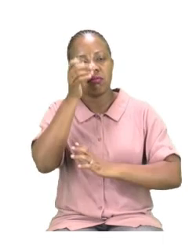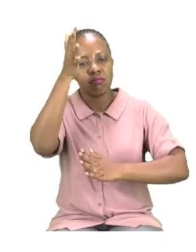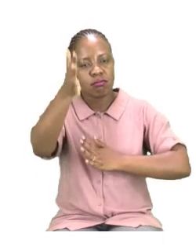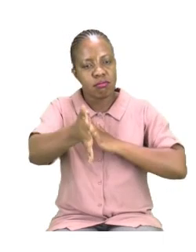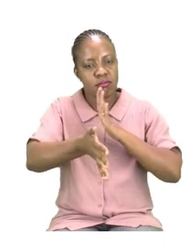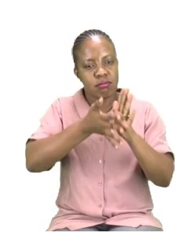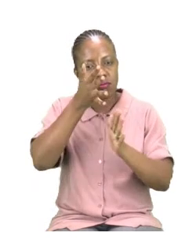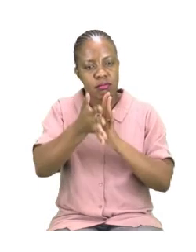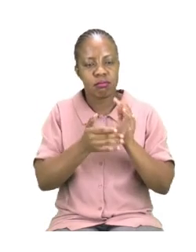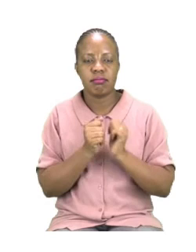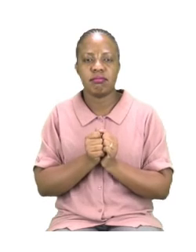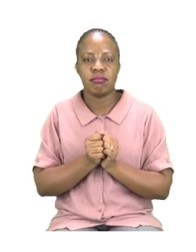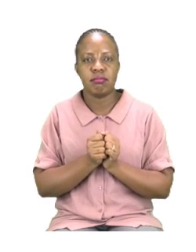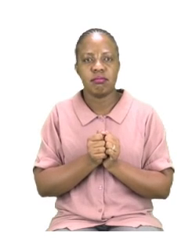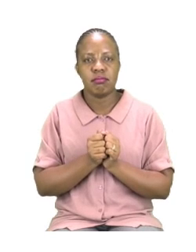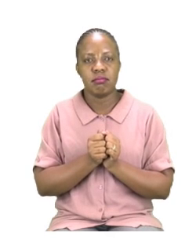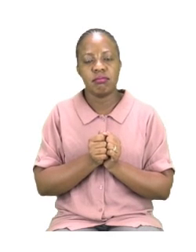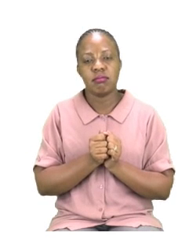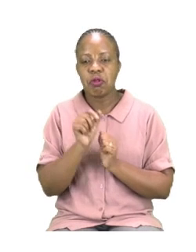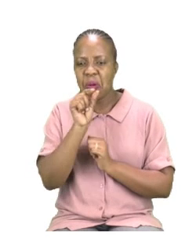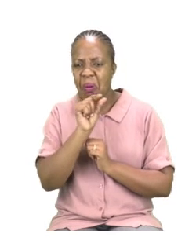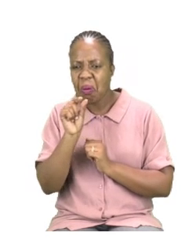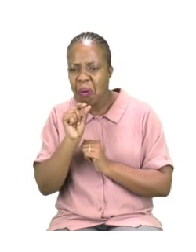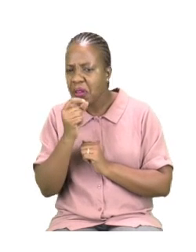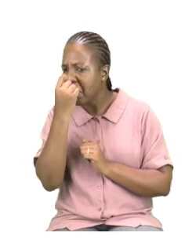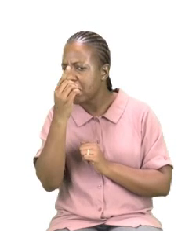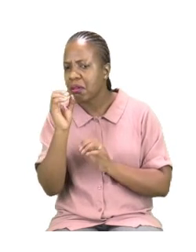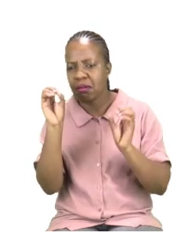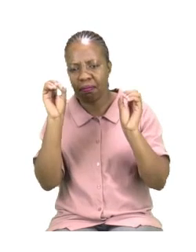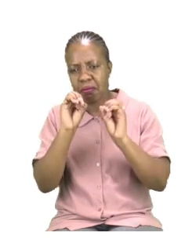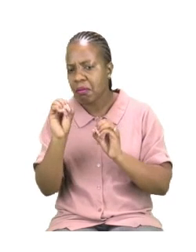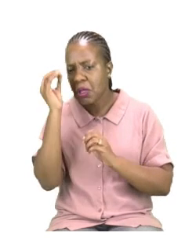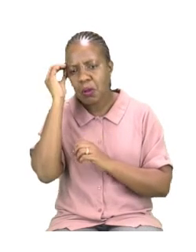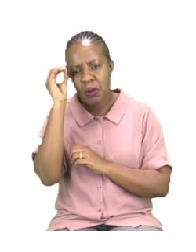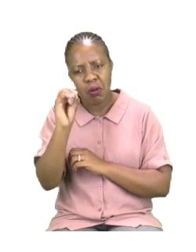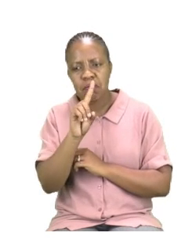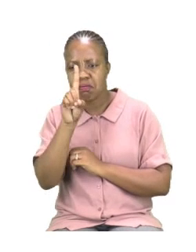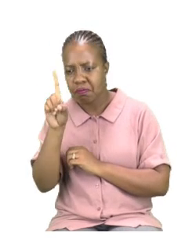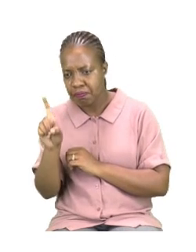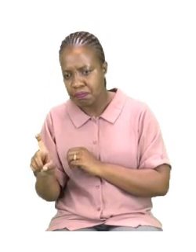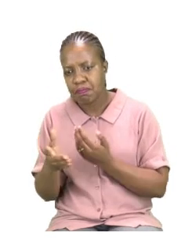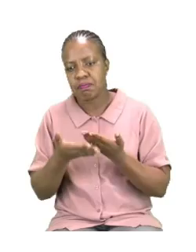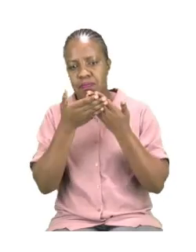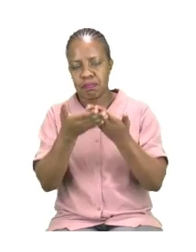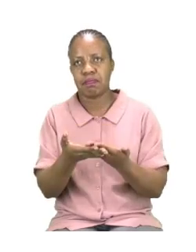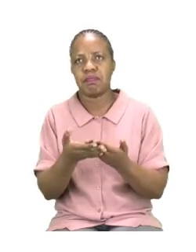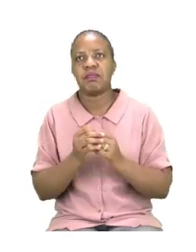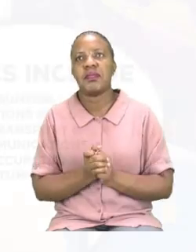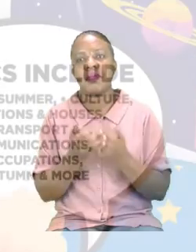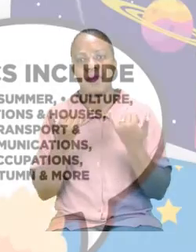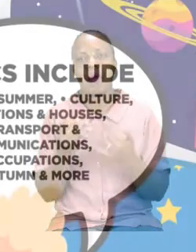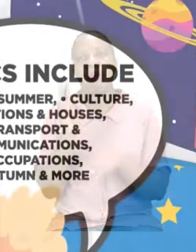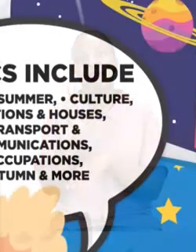words you don't understand, it's okay to ask for help. I will see you just now after our short